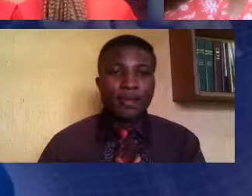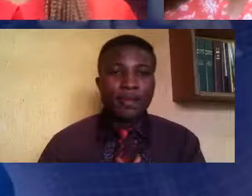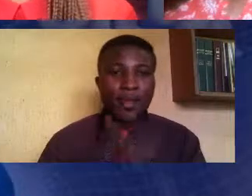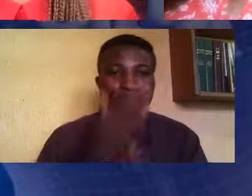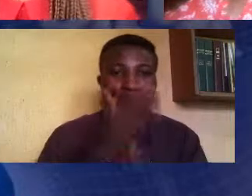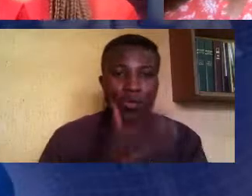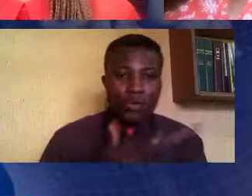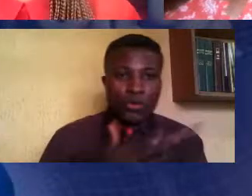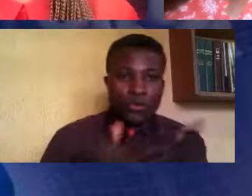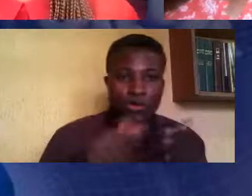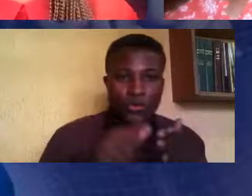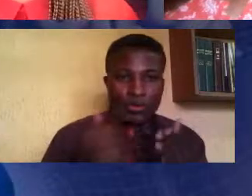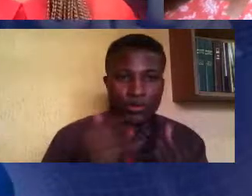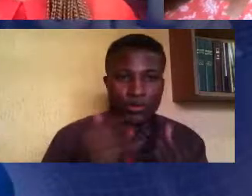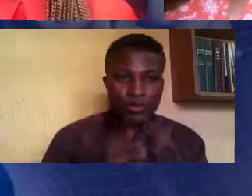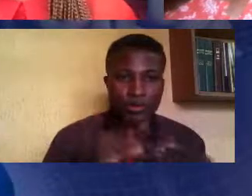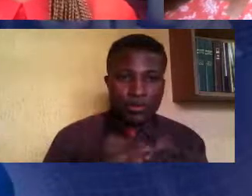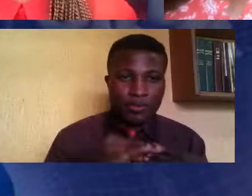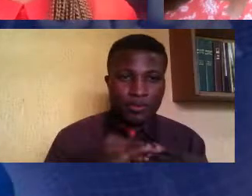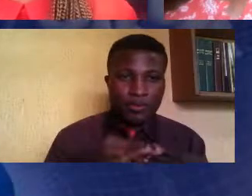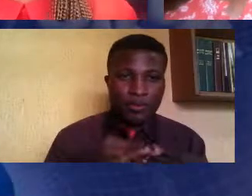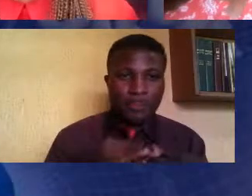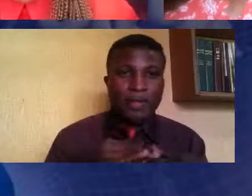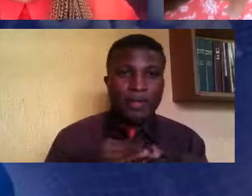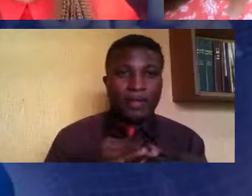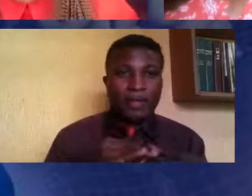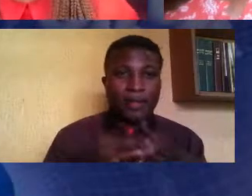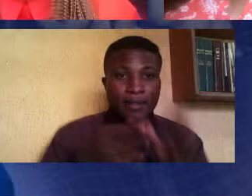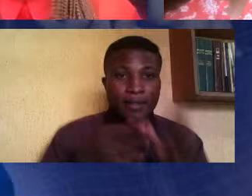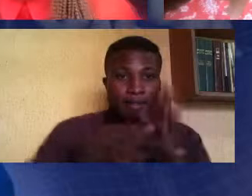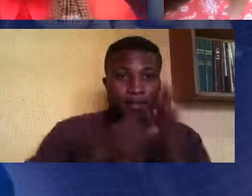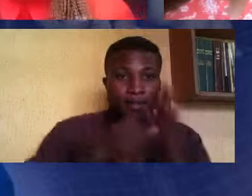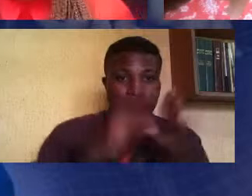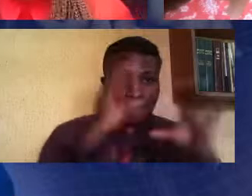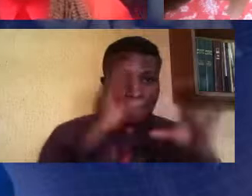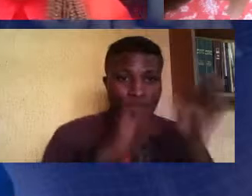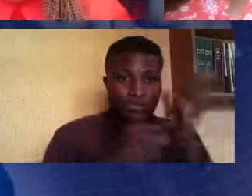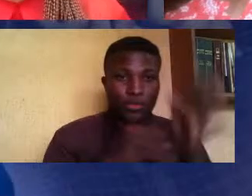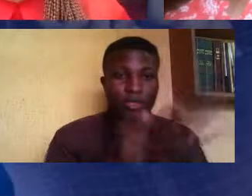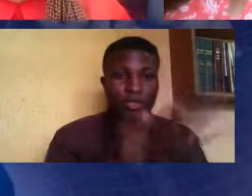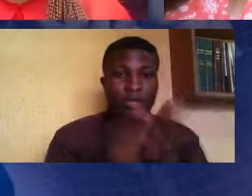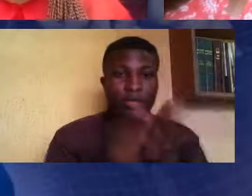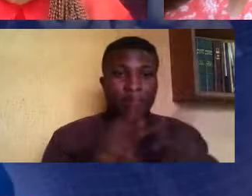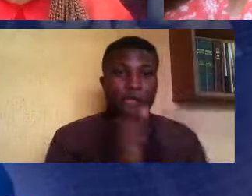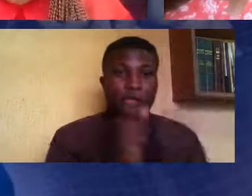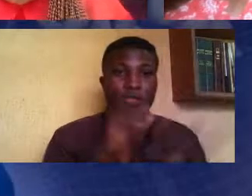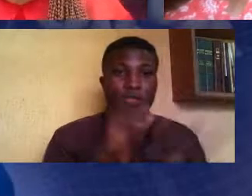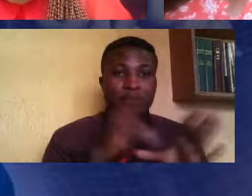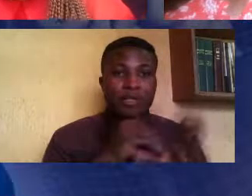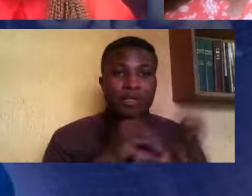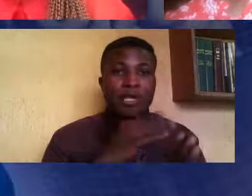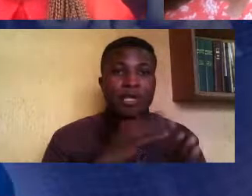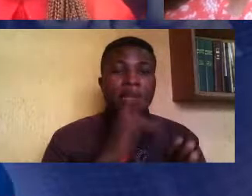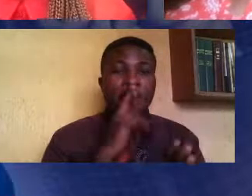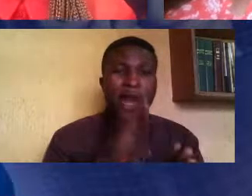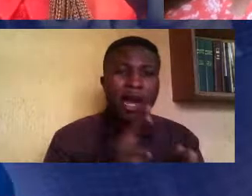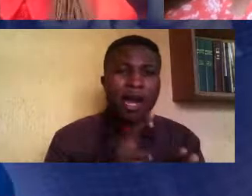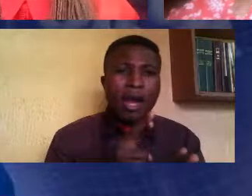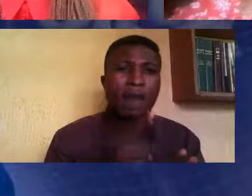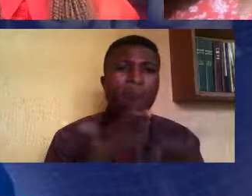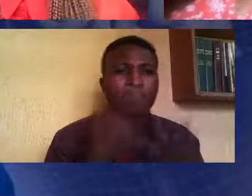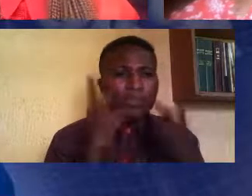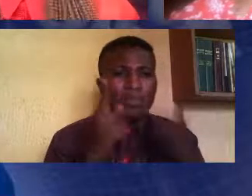Research shows that people with disability are perceived to be asexual. I think I read something like that before also. know,